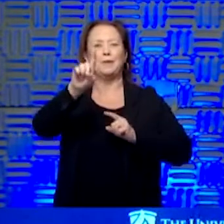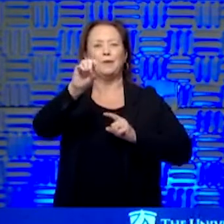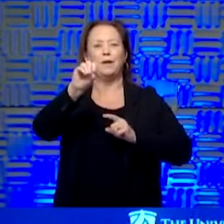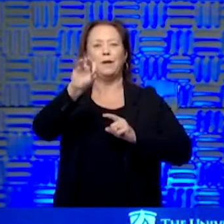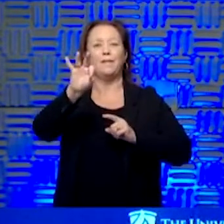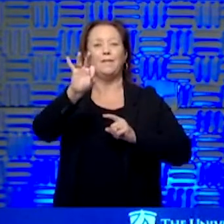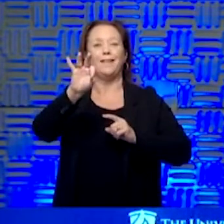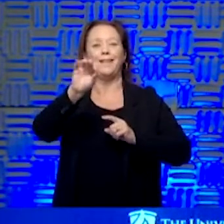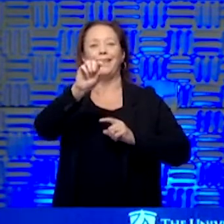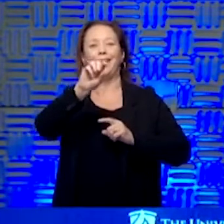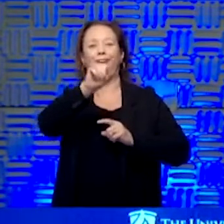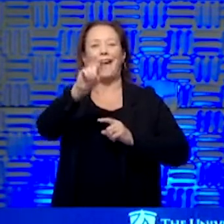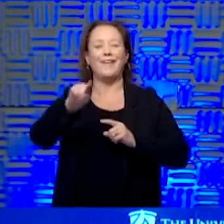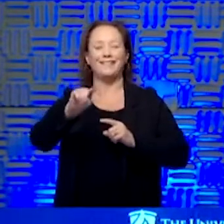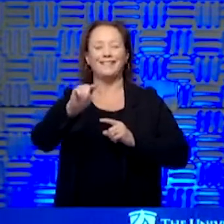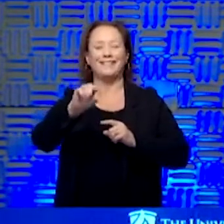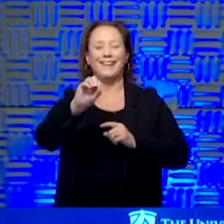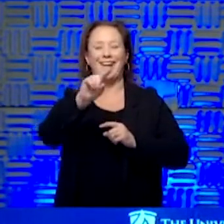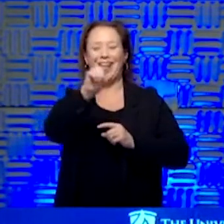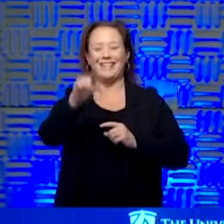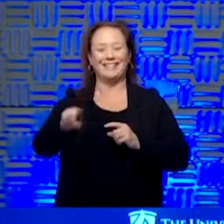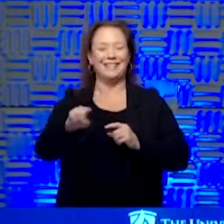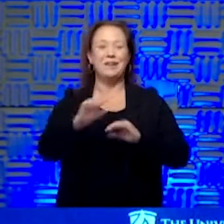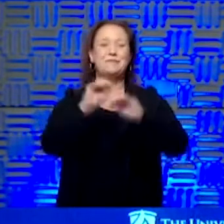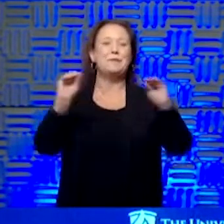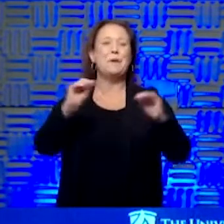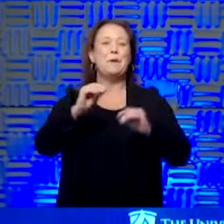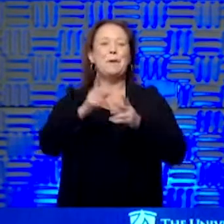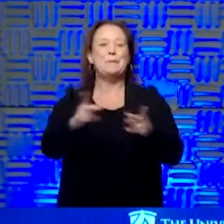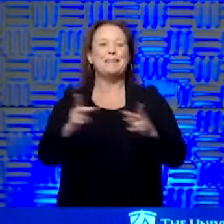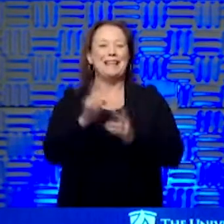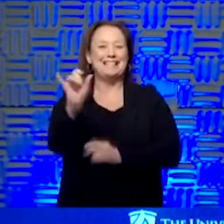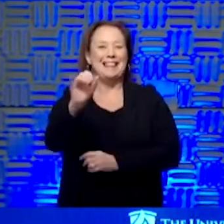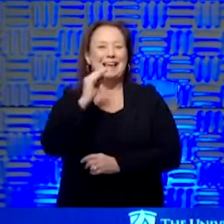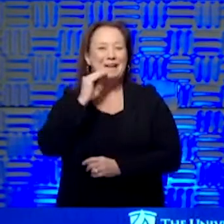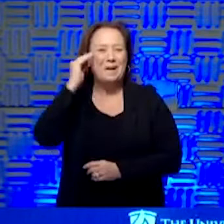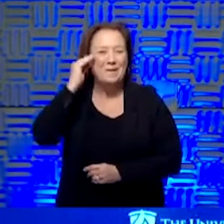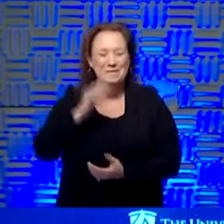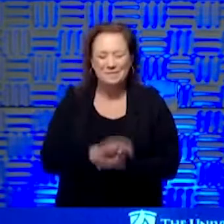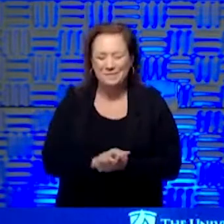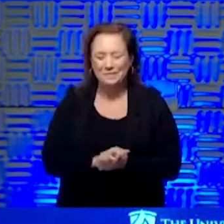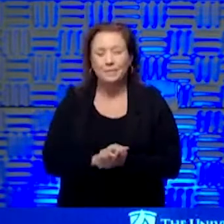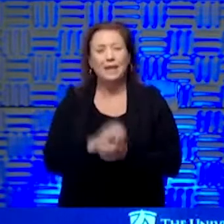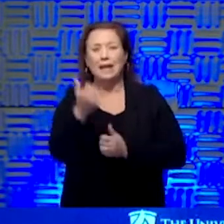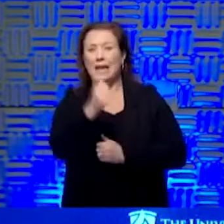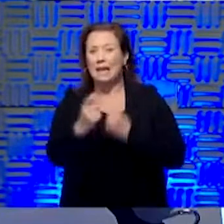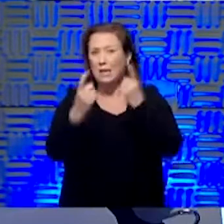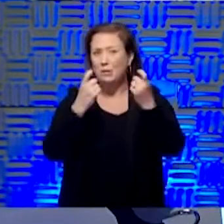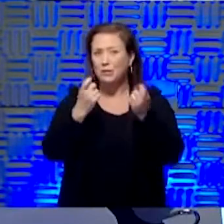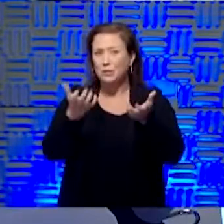there's no place like home. Well, we're open for questions. Anything that folks out there are wanting to ask?